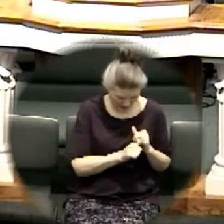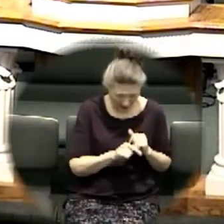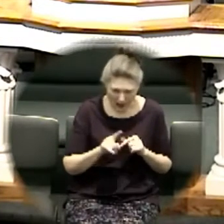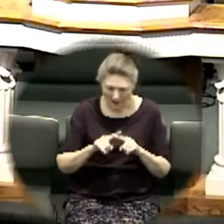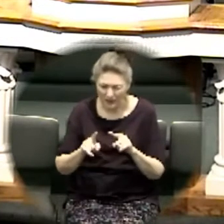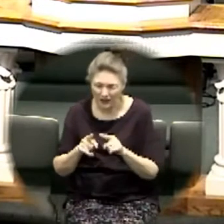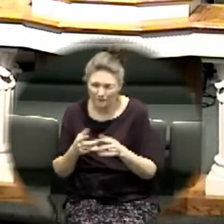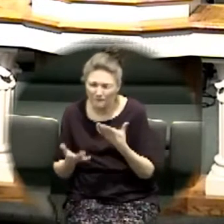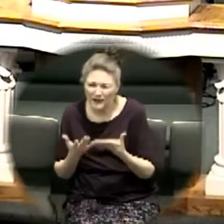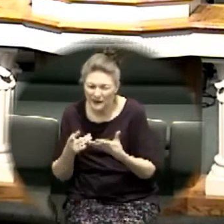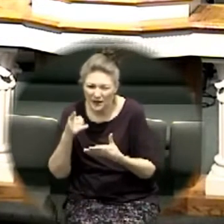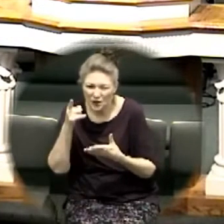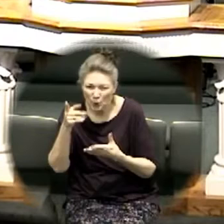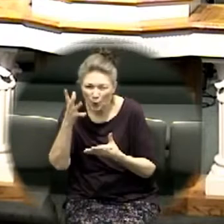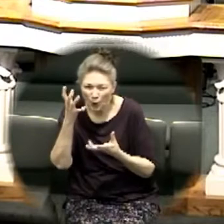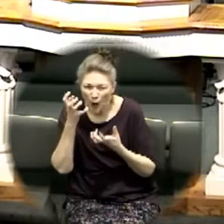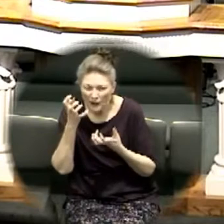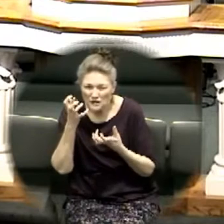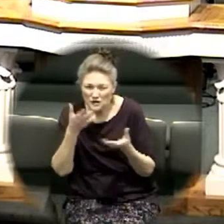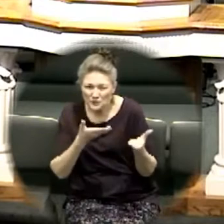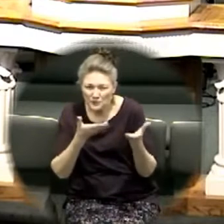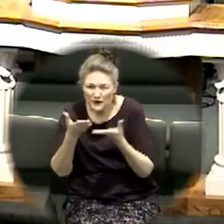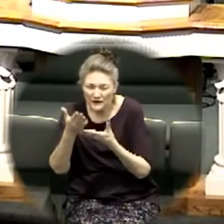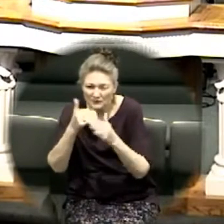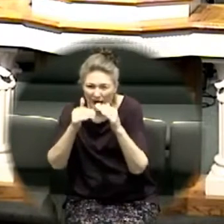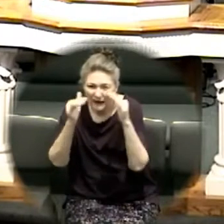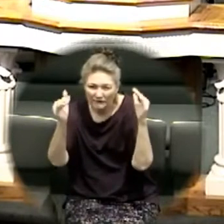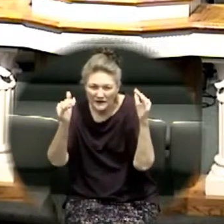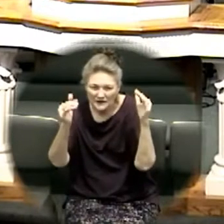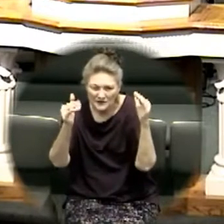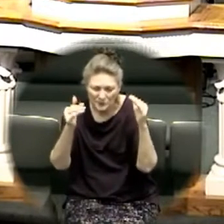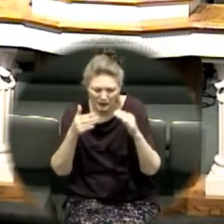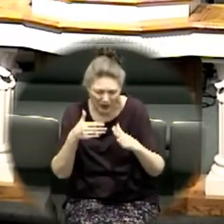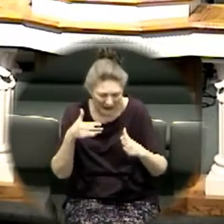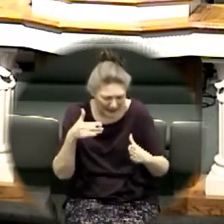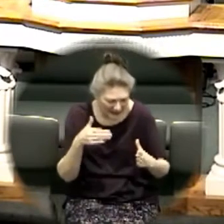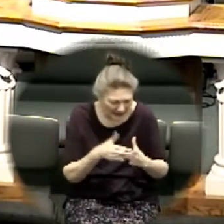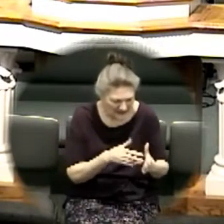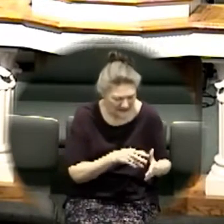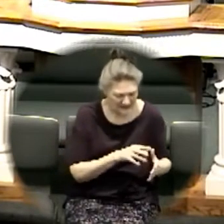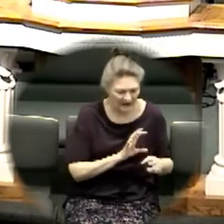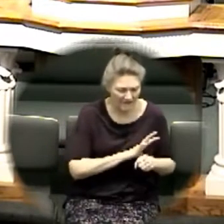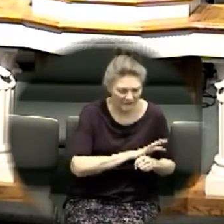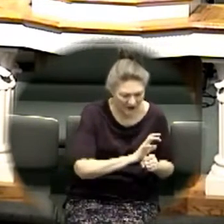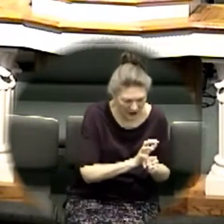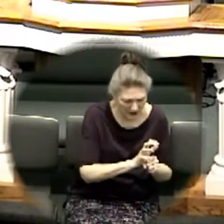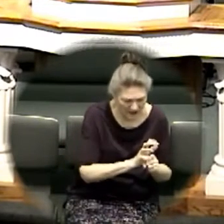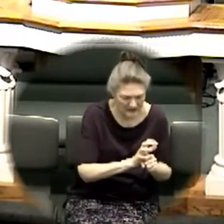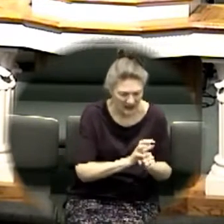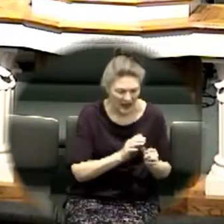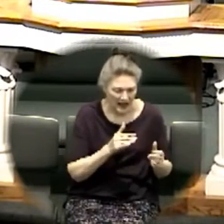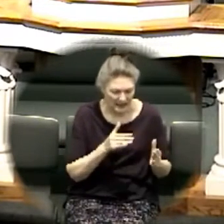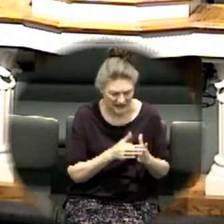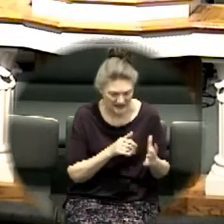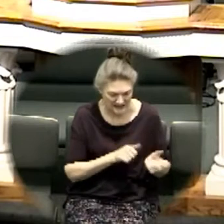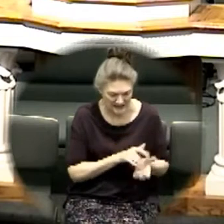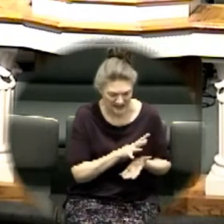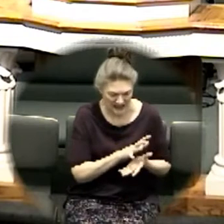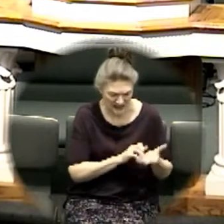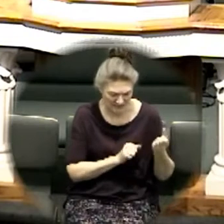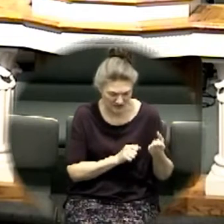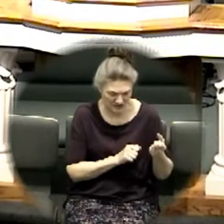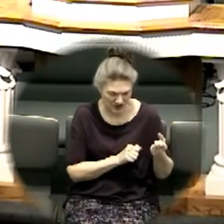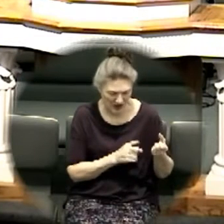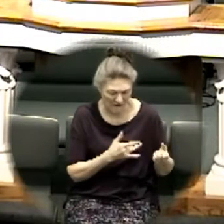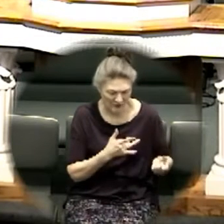of jesus coming against that virus coming against the damage that it's left in the name of jesus we thank you for the testimonies that keep